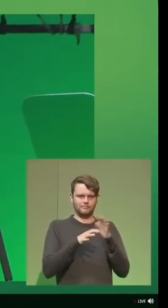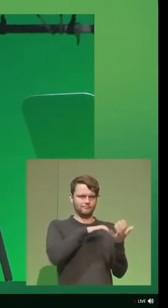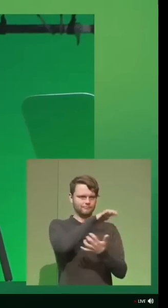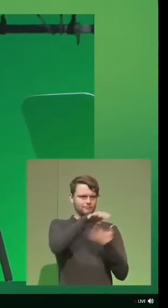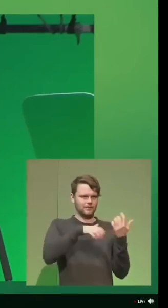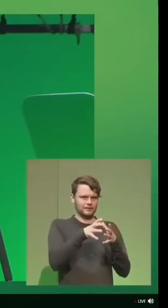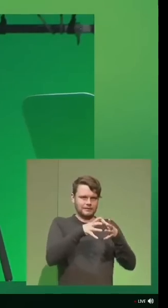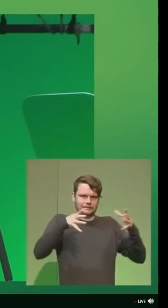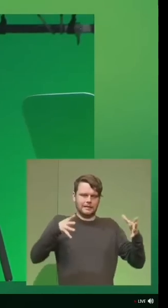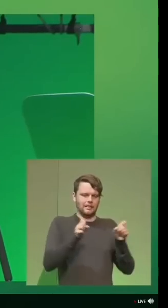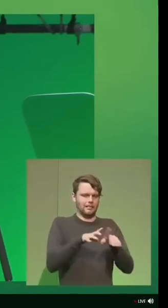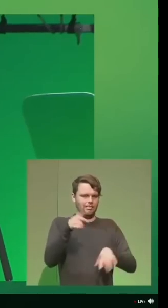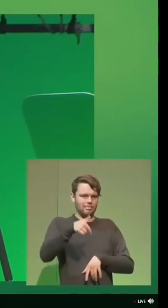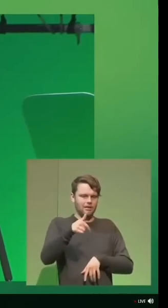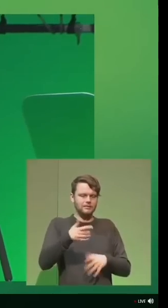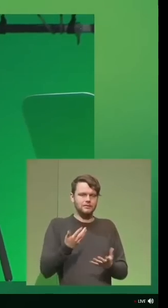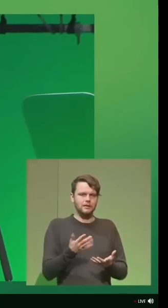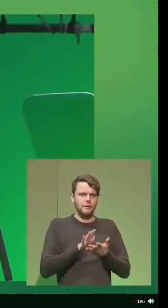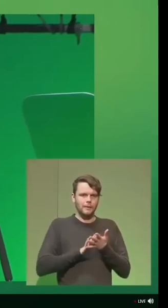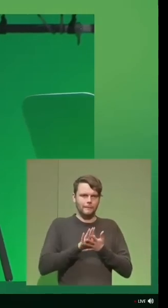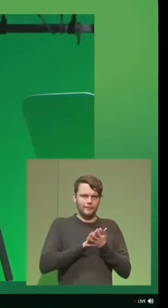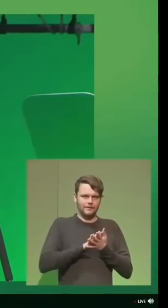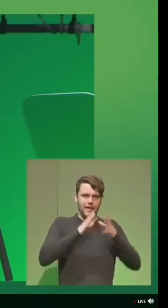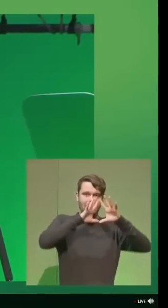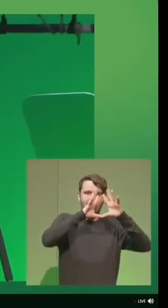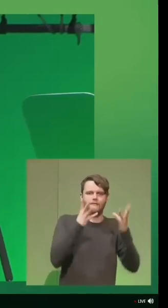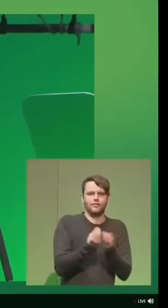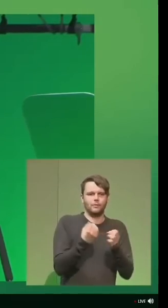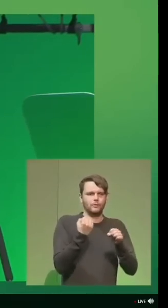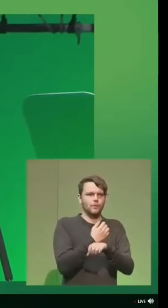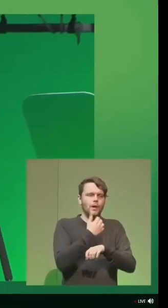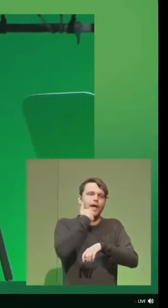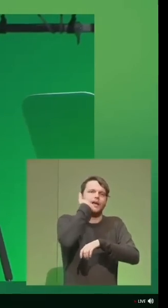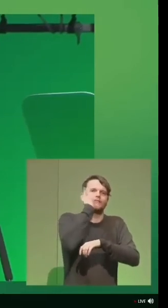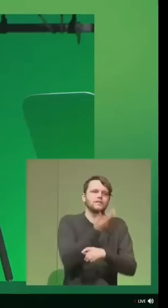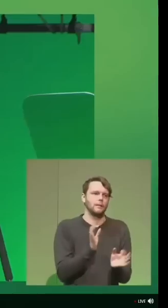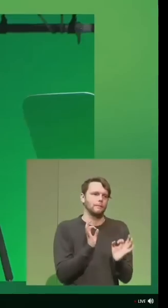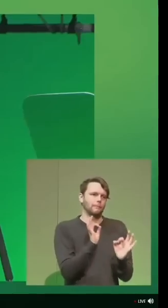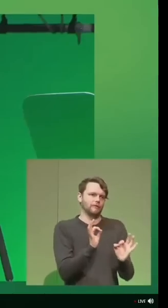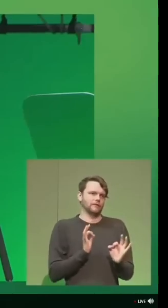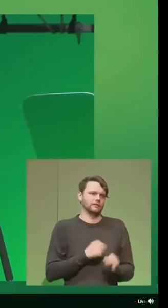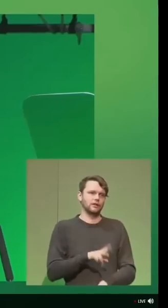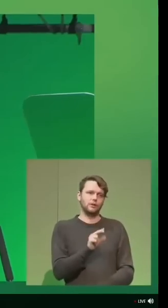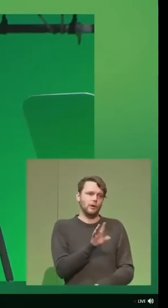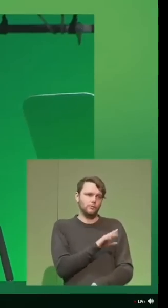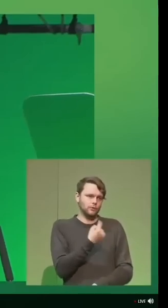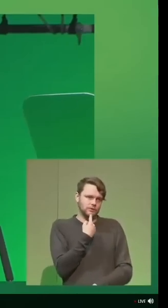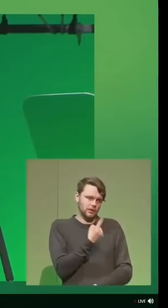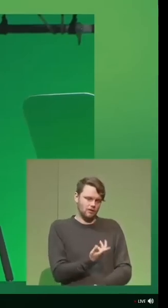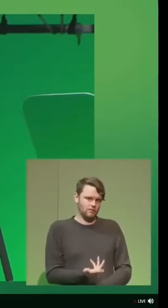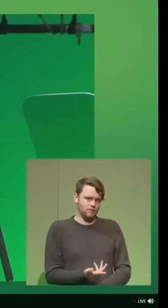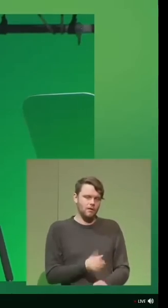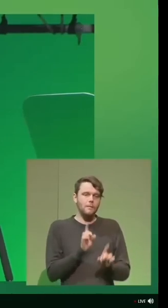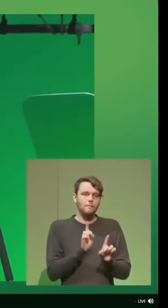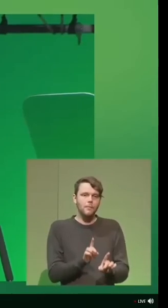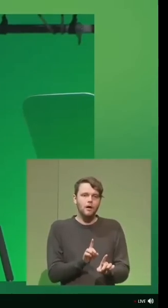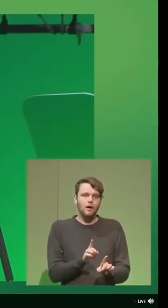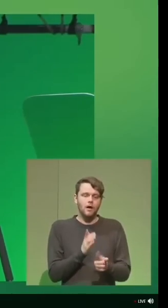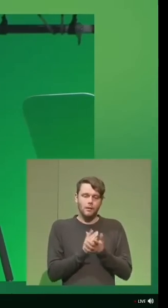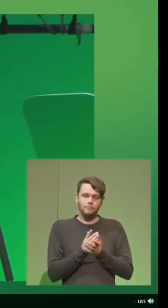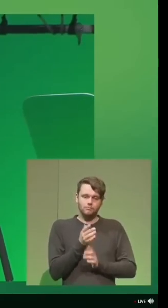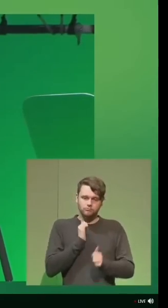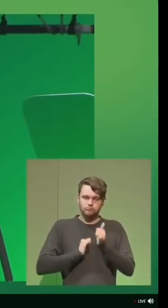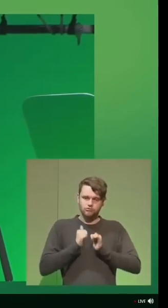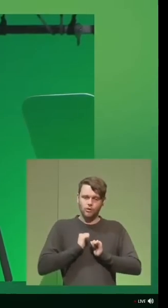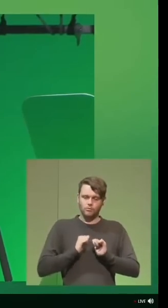complexity inside of this that everything we do every day of the week is perfect. No, I'm not. But I am proud